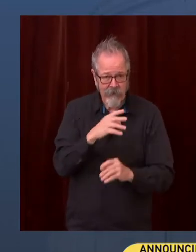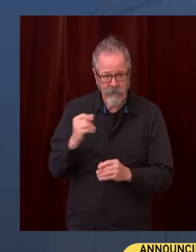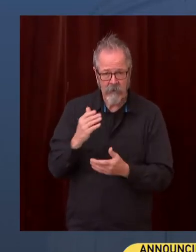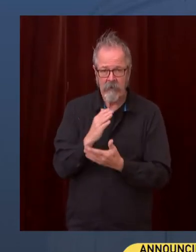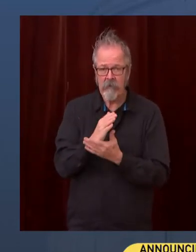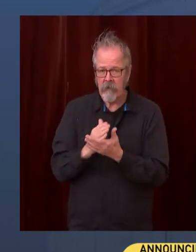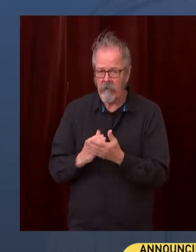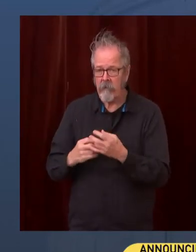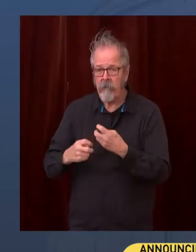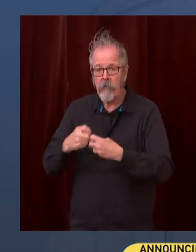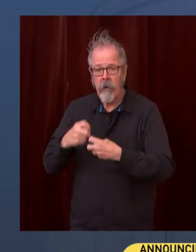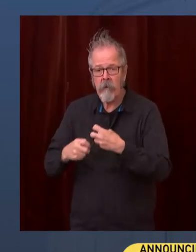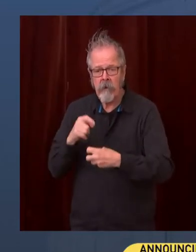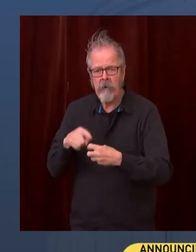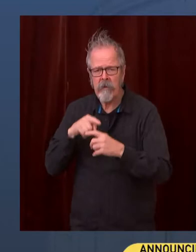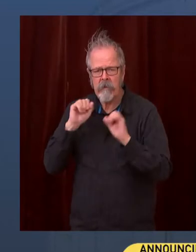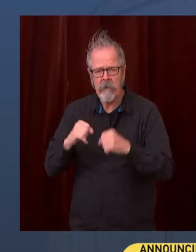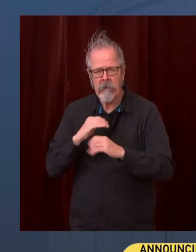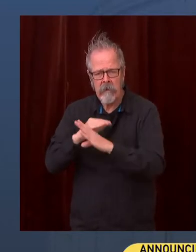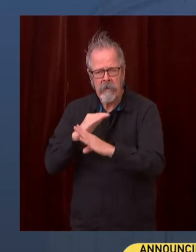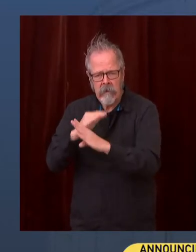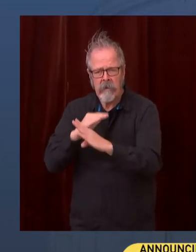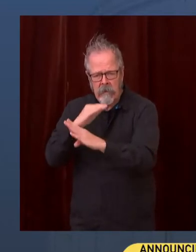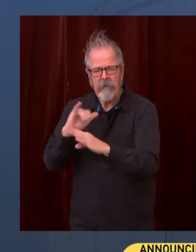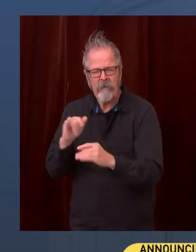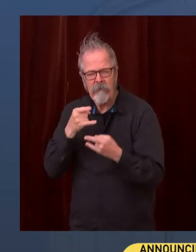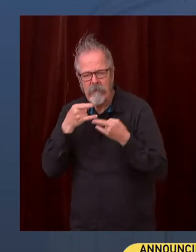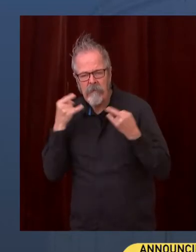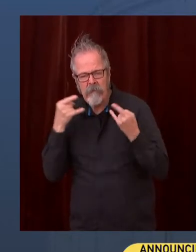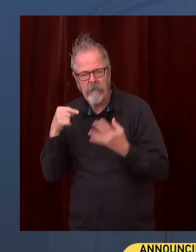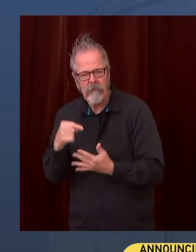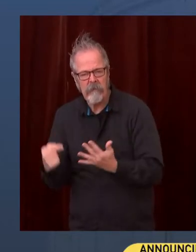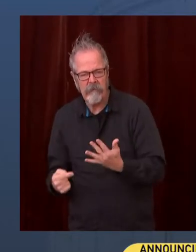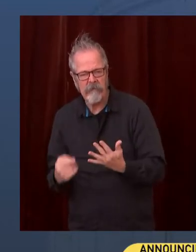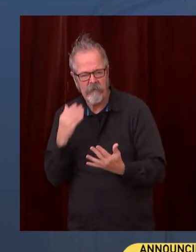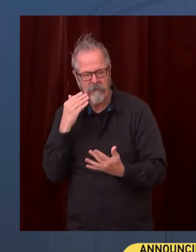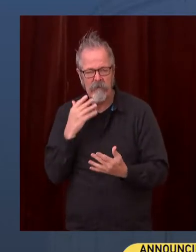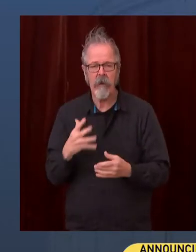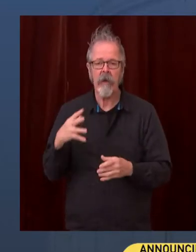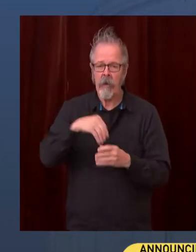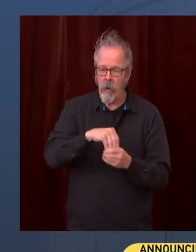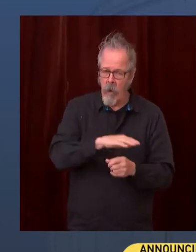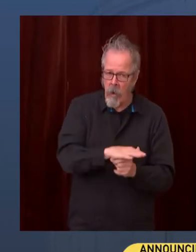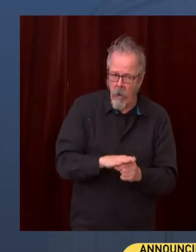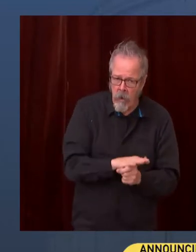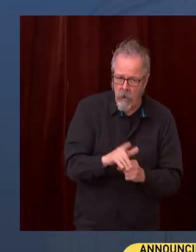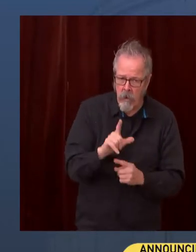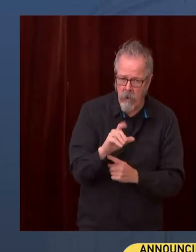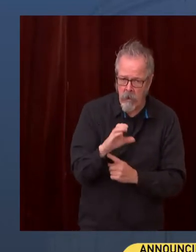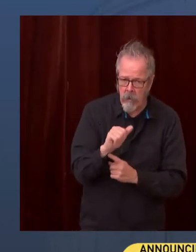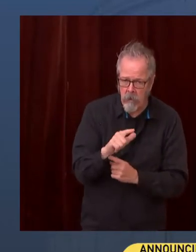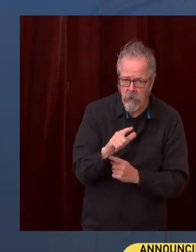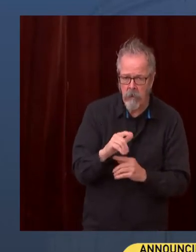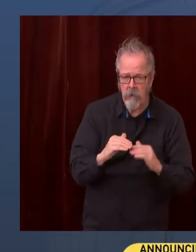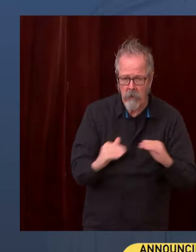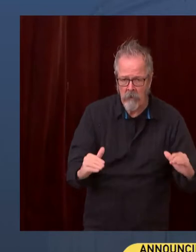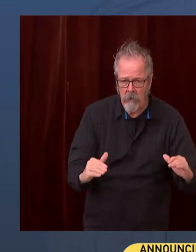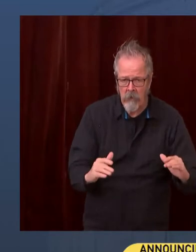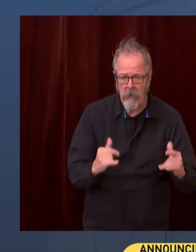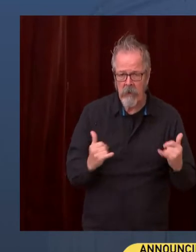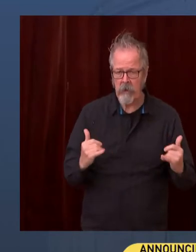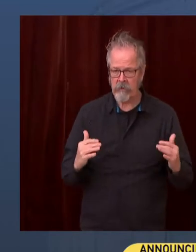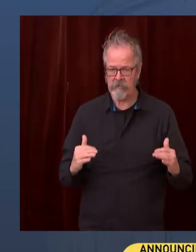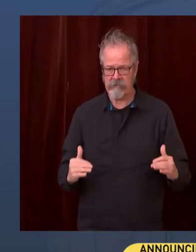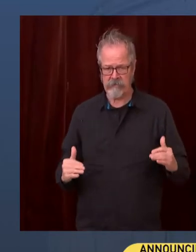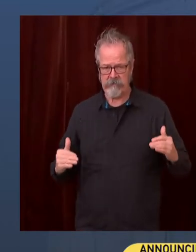levels. And I'm also, because I've been at the local public health level for so many years, I'm very much wanting to bring those